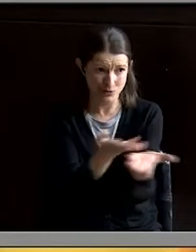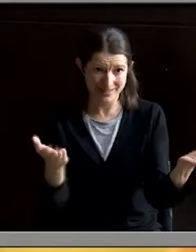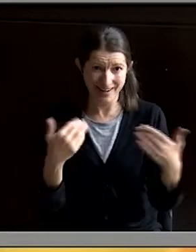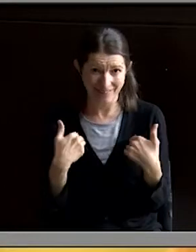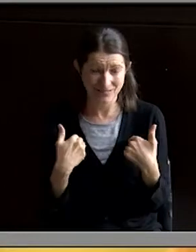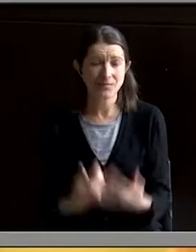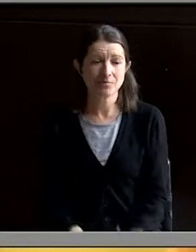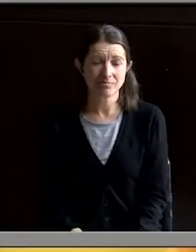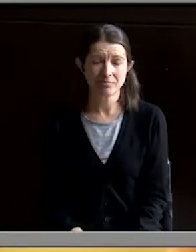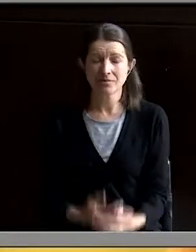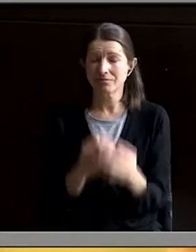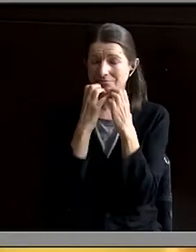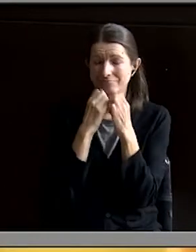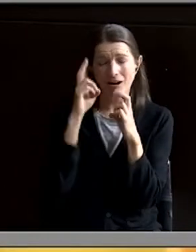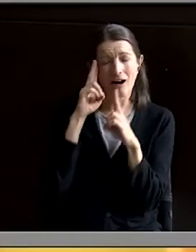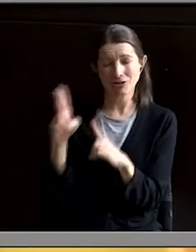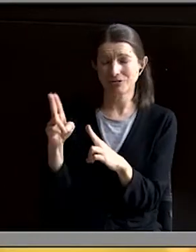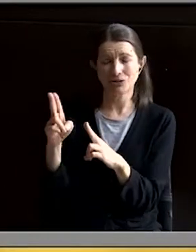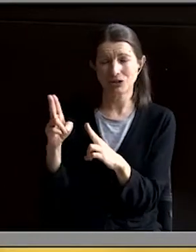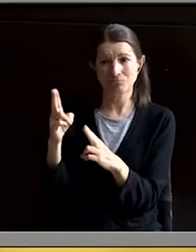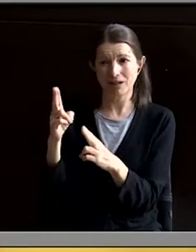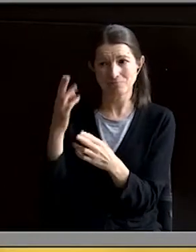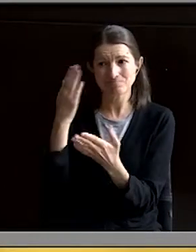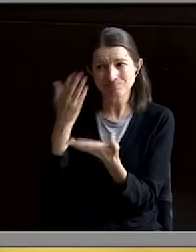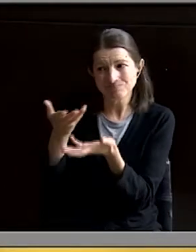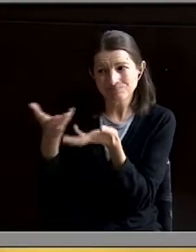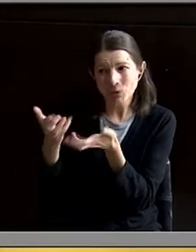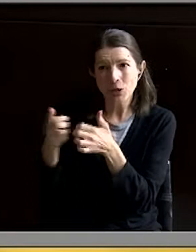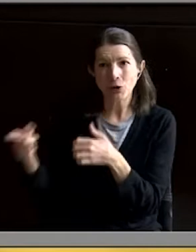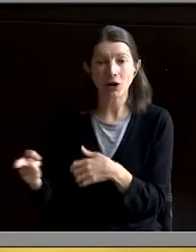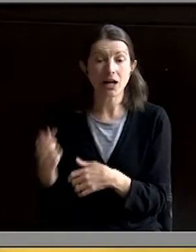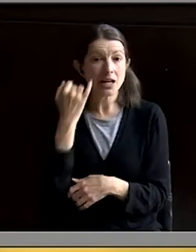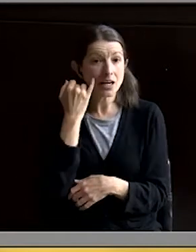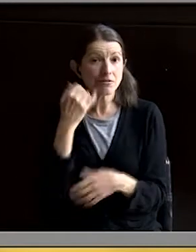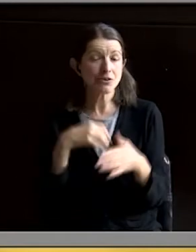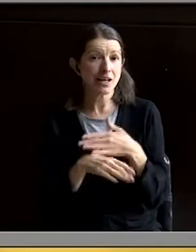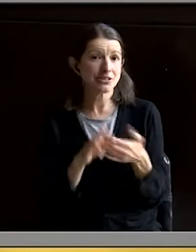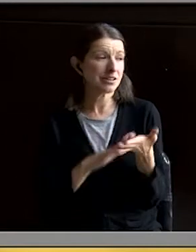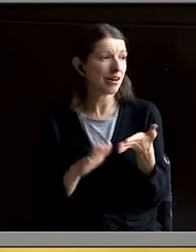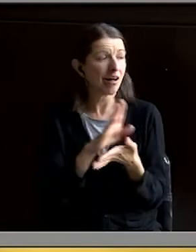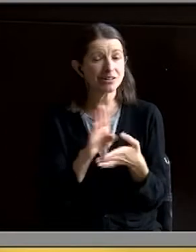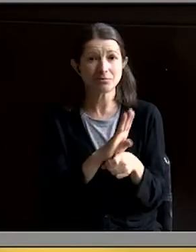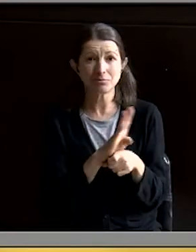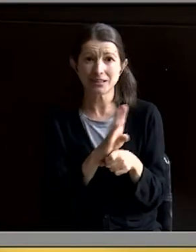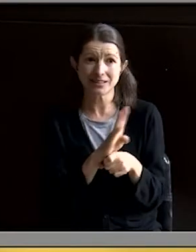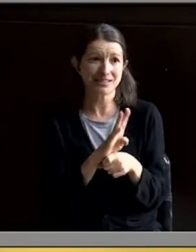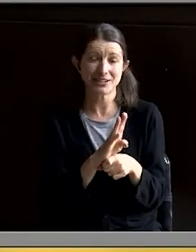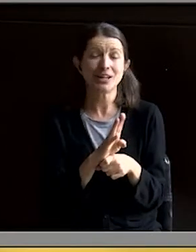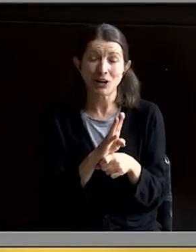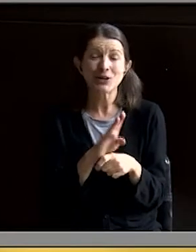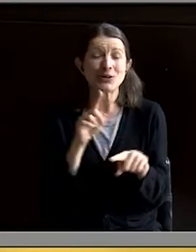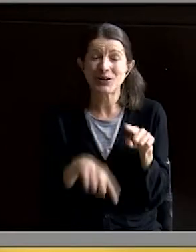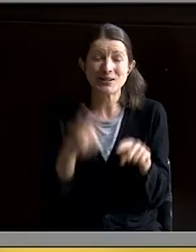I feel privileged to have gotten to know her. If you've been in the College of Business over the past few years, you couldn't have missed Lucy.